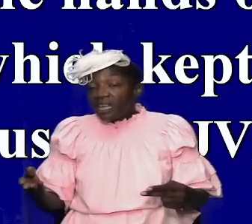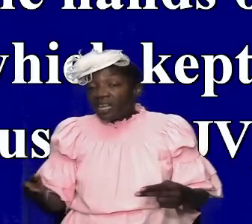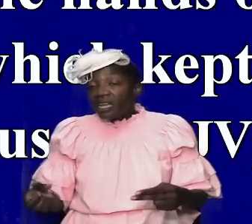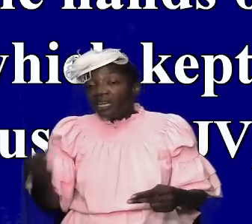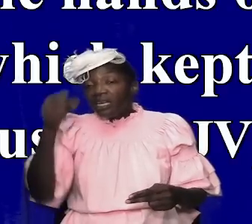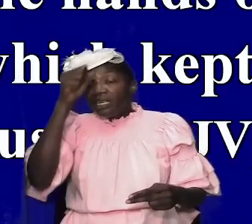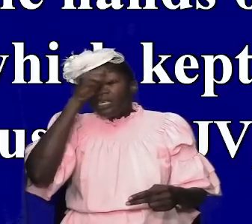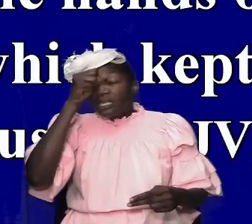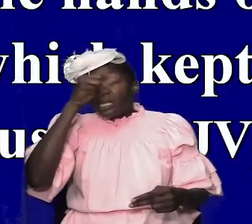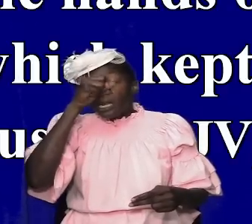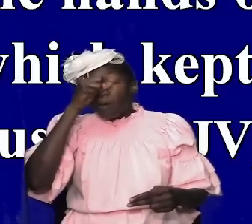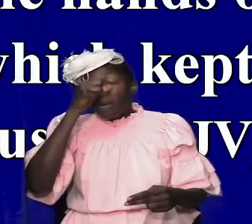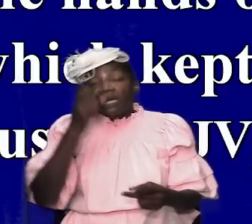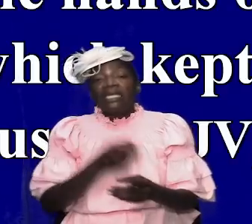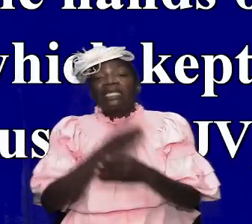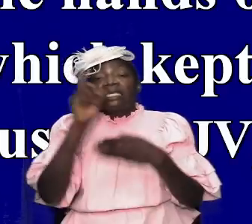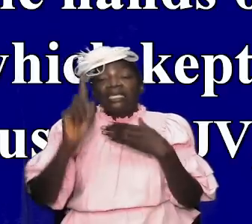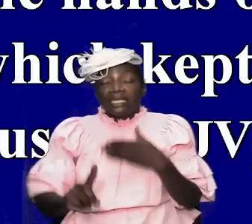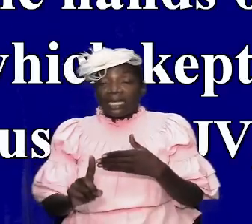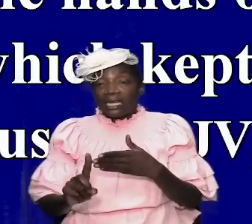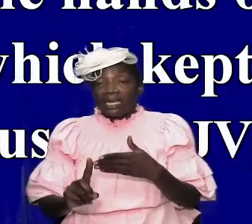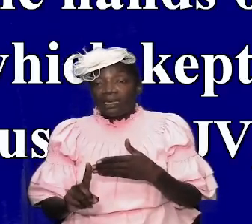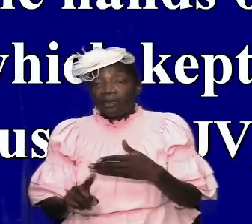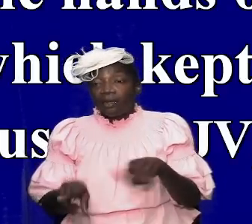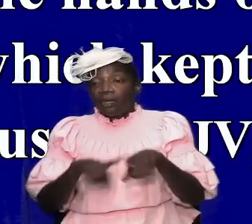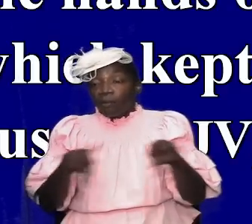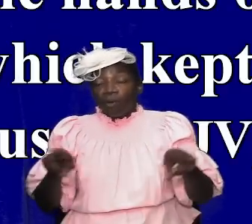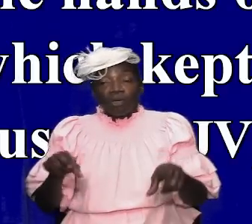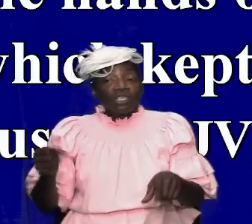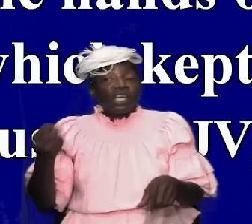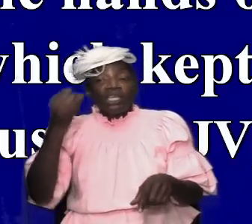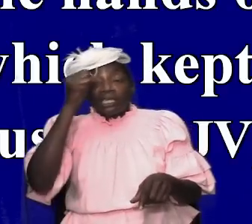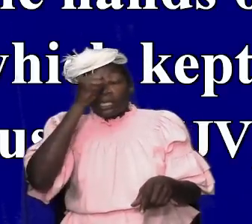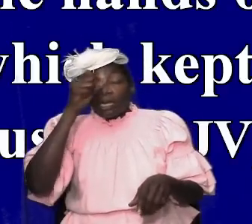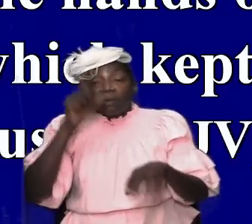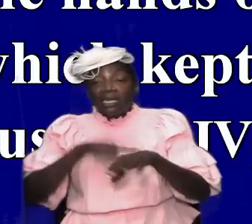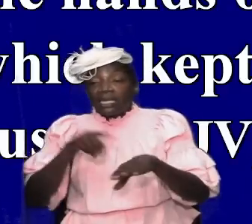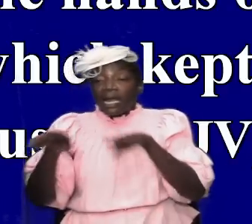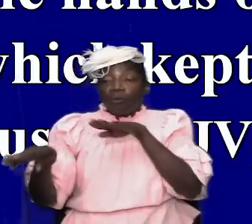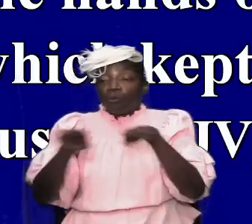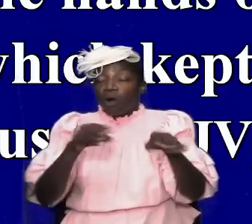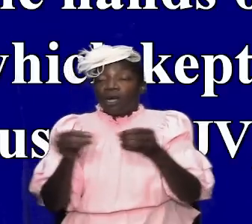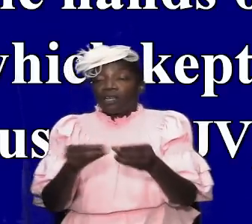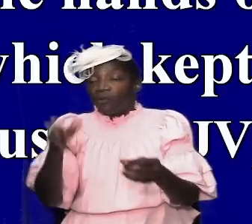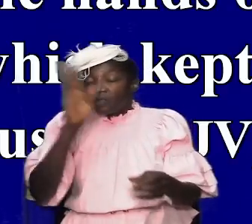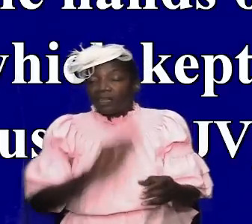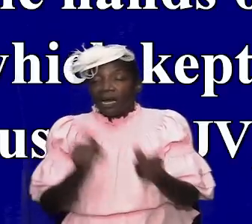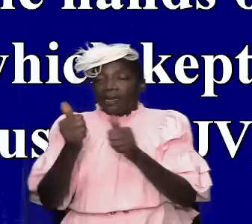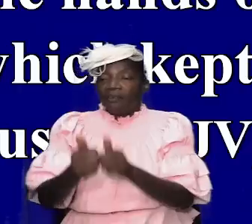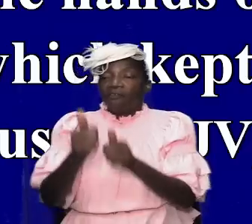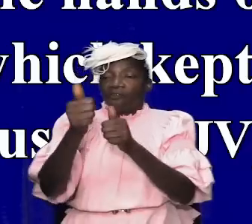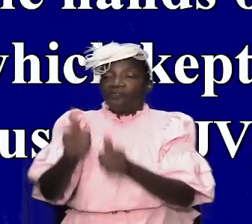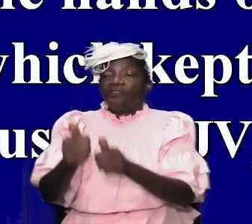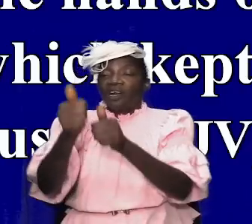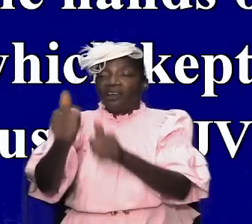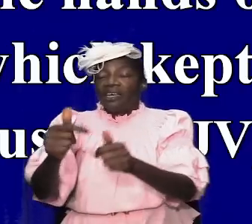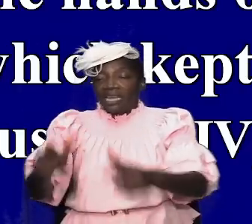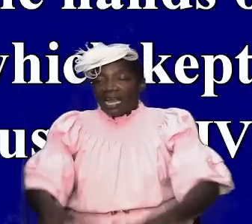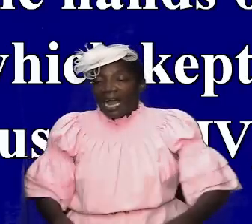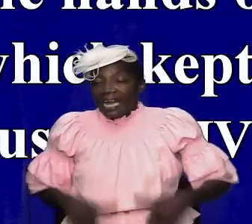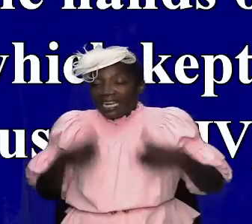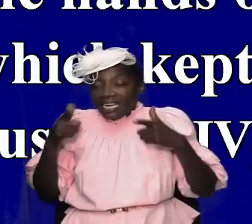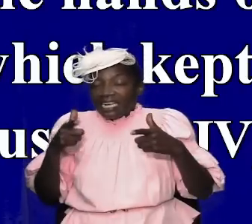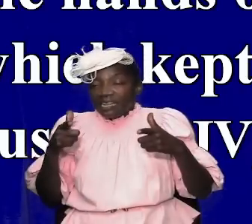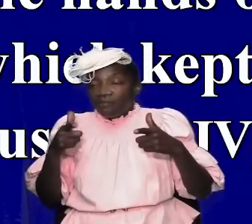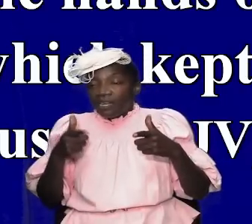now doing it years later but whereas solomon at the time when he was walking with god and following the precepts and living by